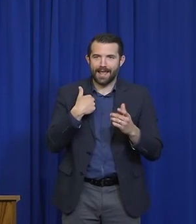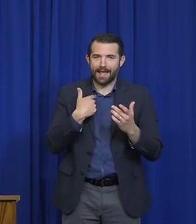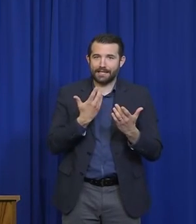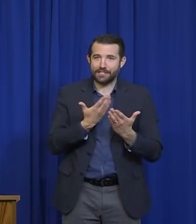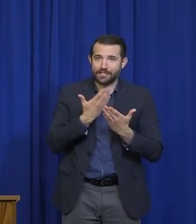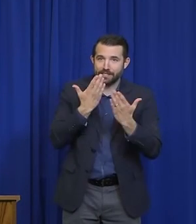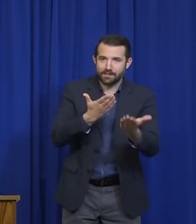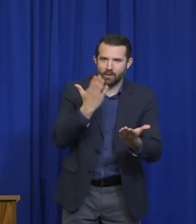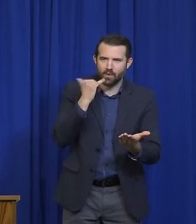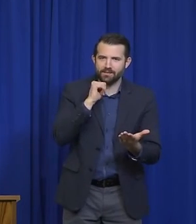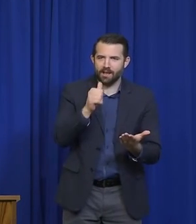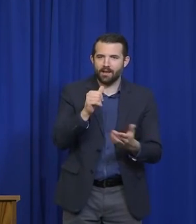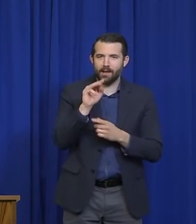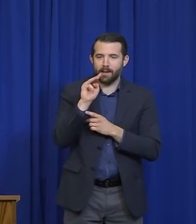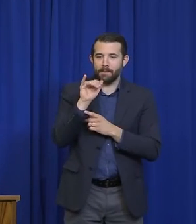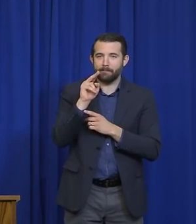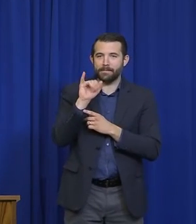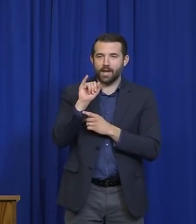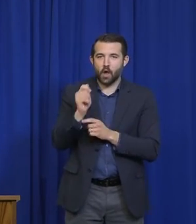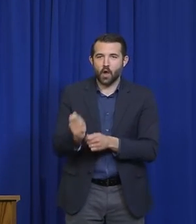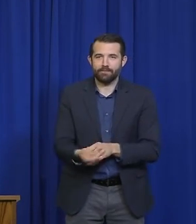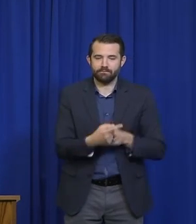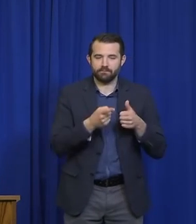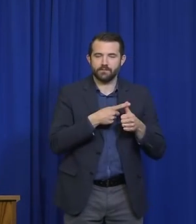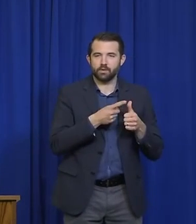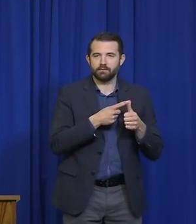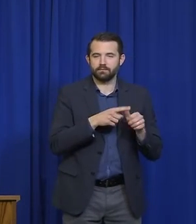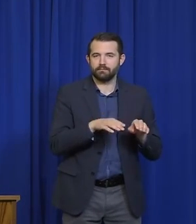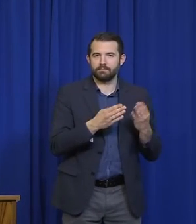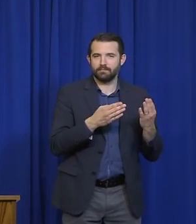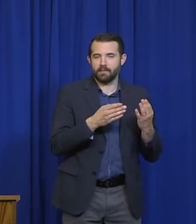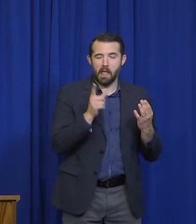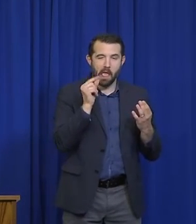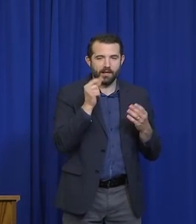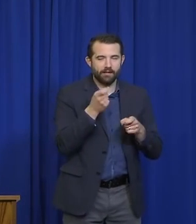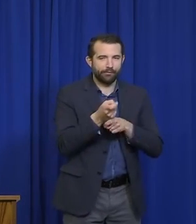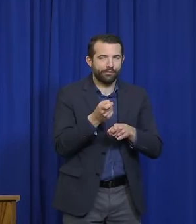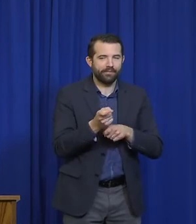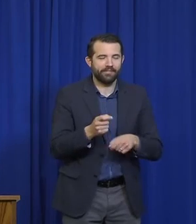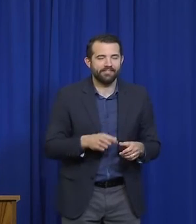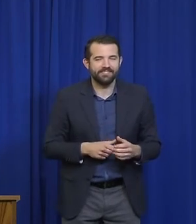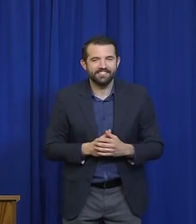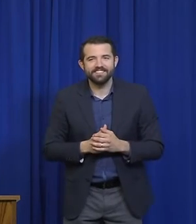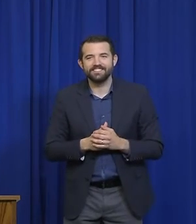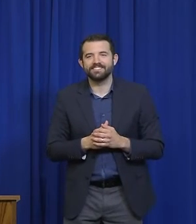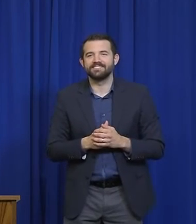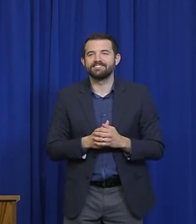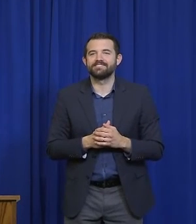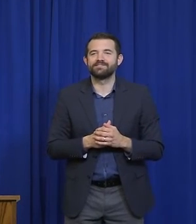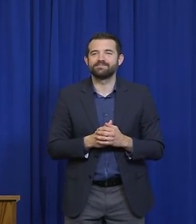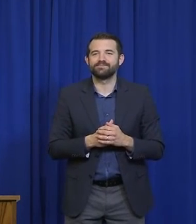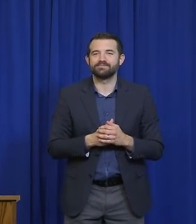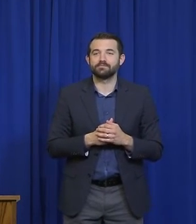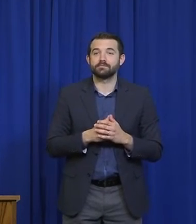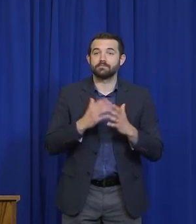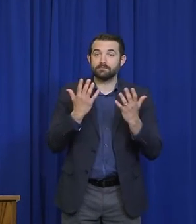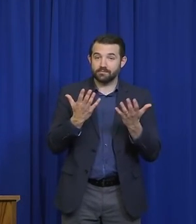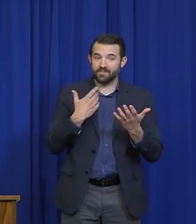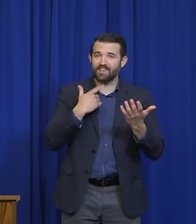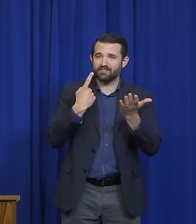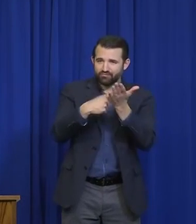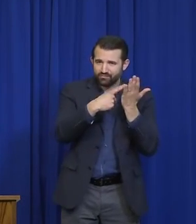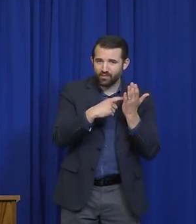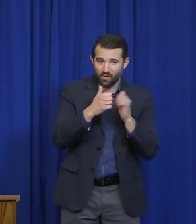well. But so we're talking about golf courses, and we are talking about, and I'm talking with other governors about